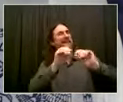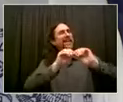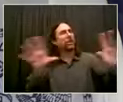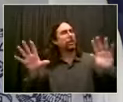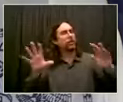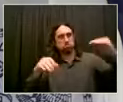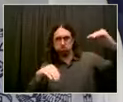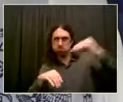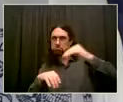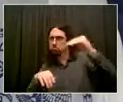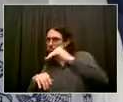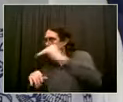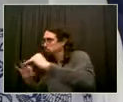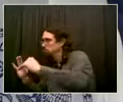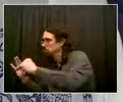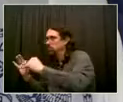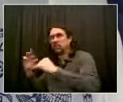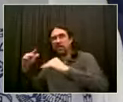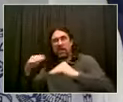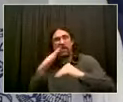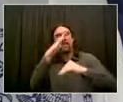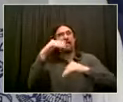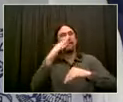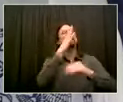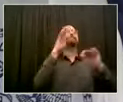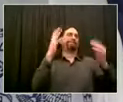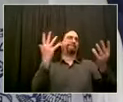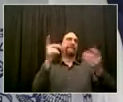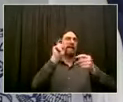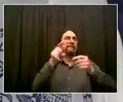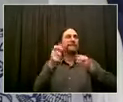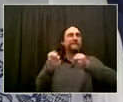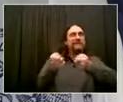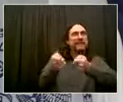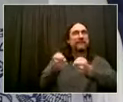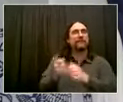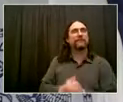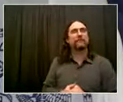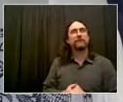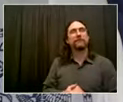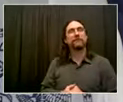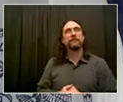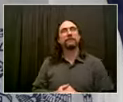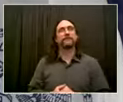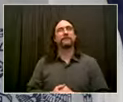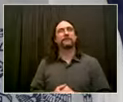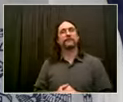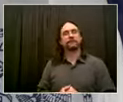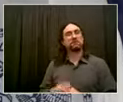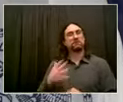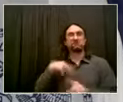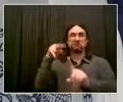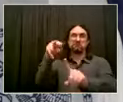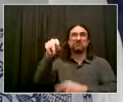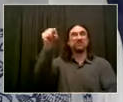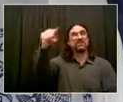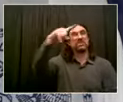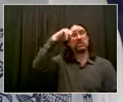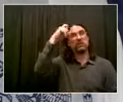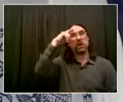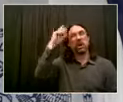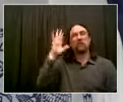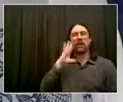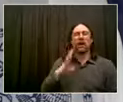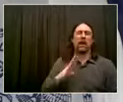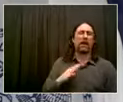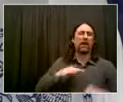summer. And I really do think we're poised for an extraordinary summer in this city of just a huge amount of activity and